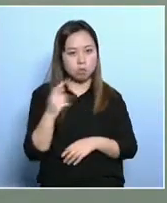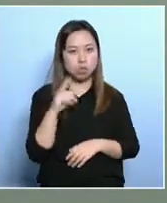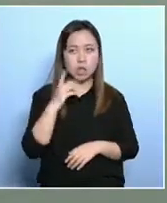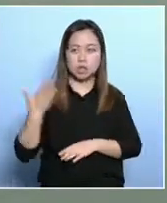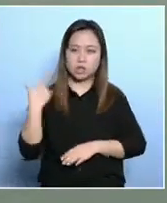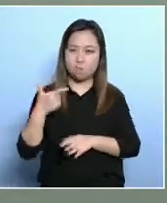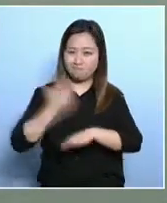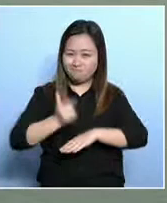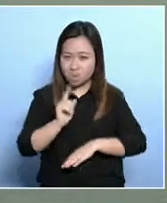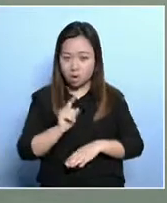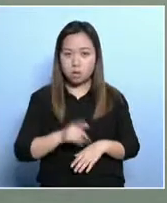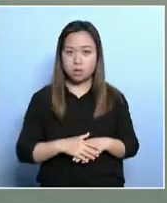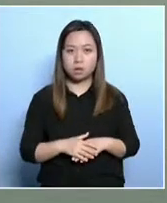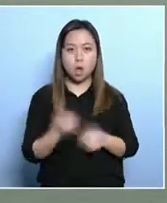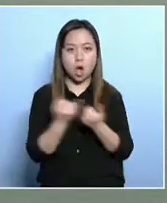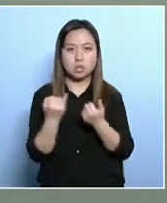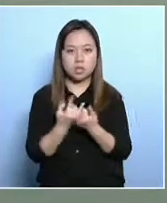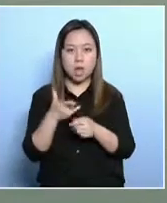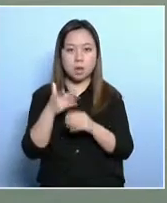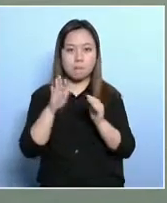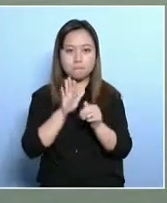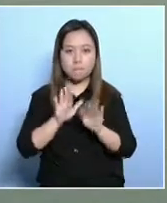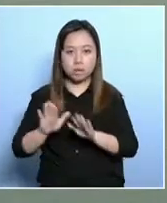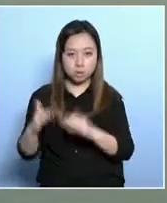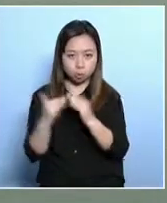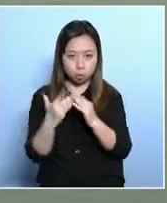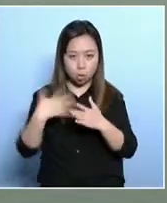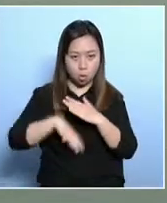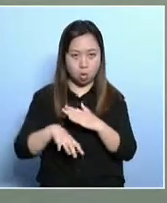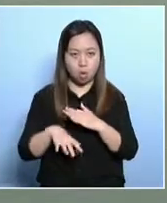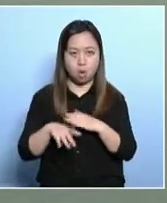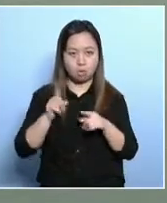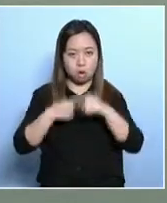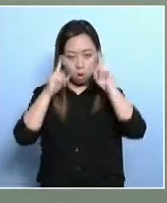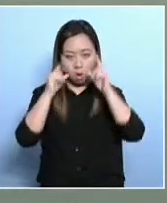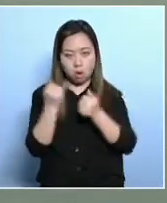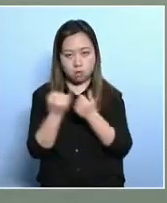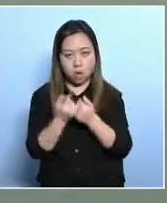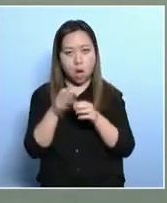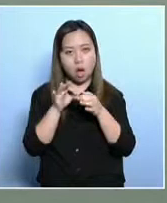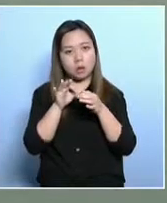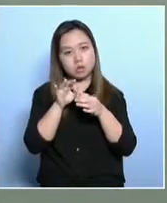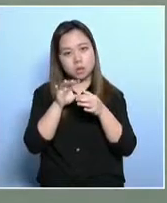based on figures supplied by the Census and Statistics Department. Or